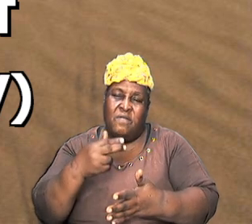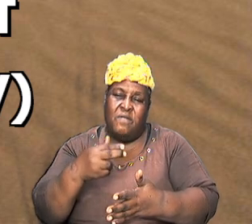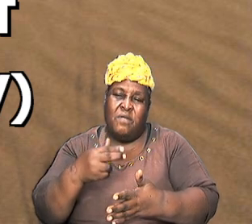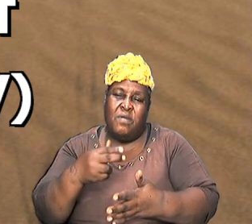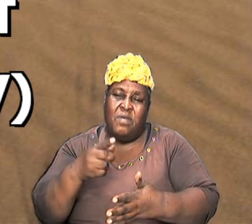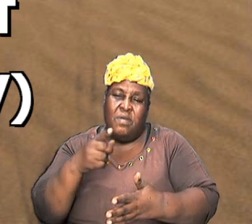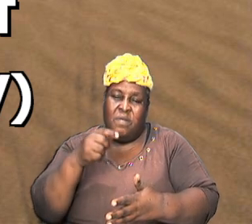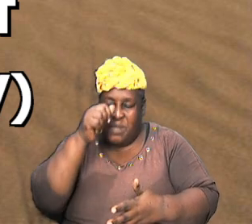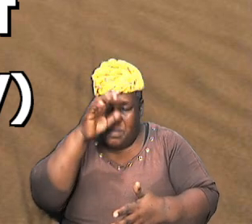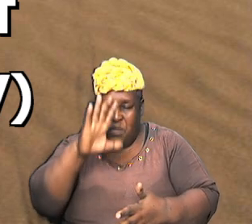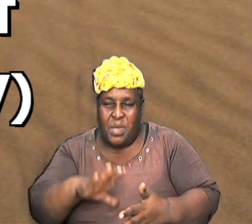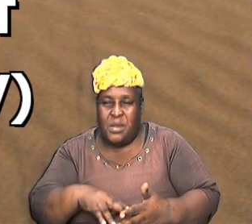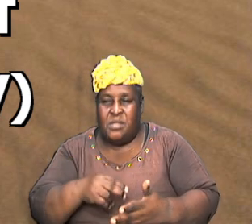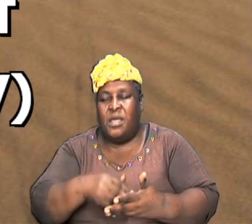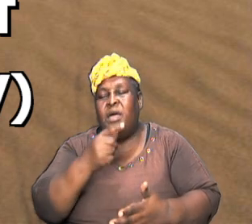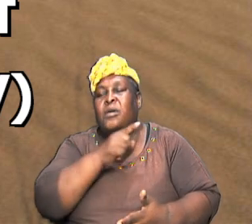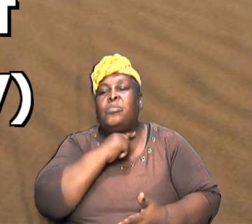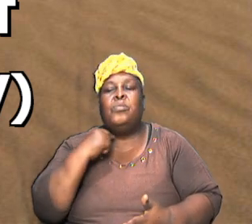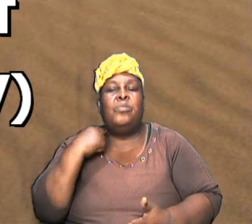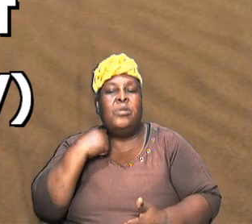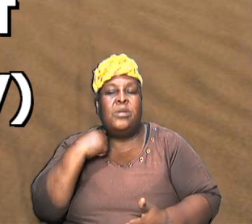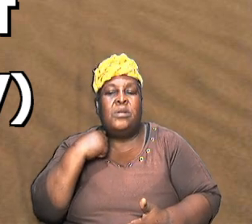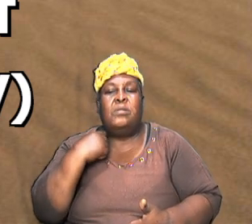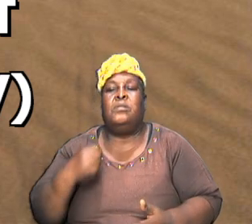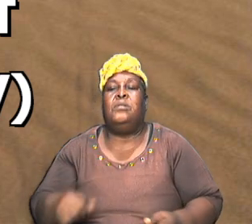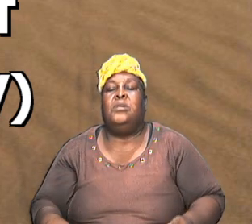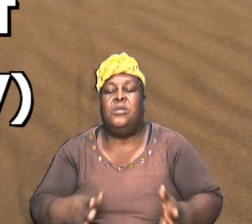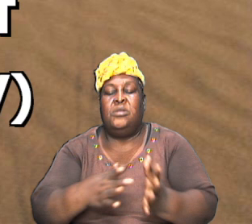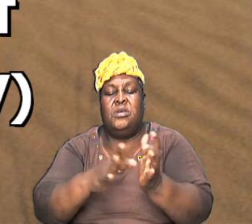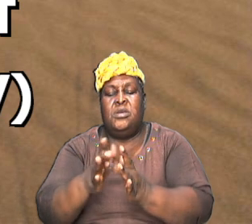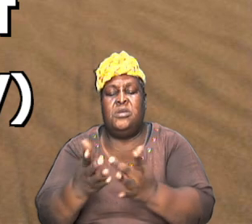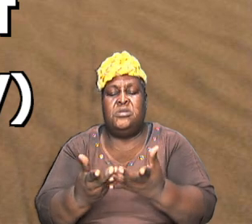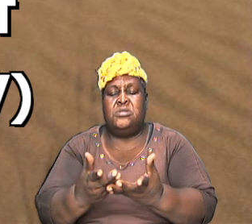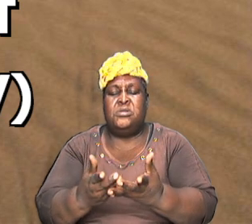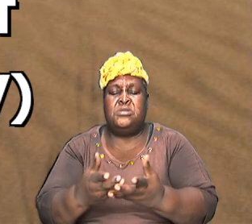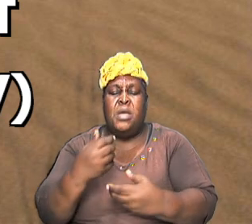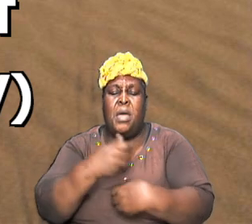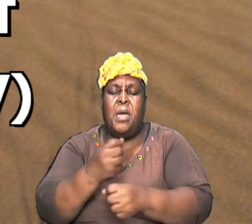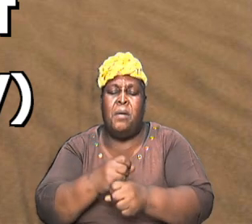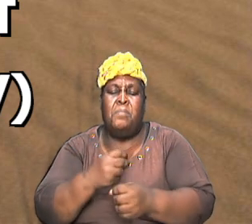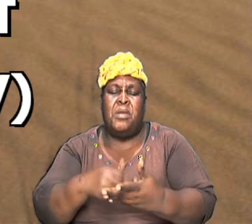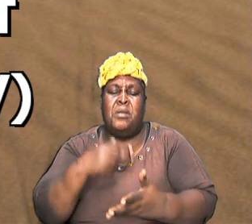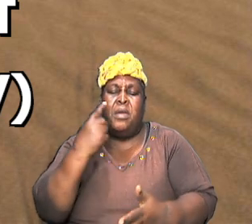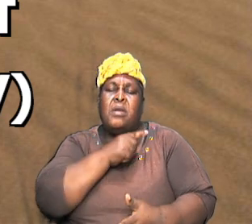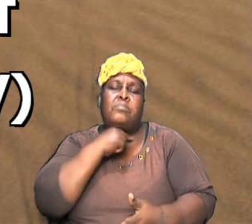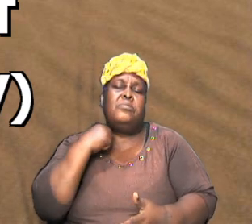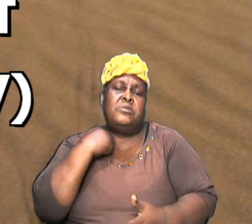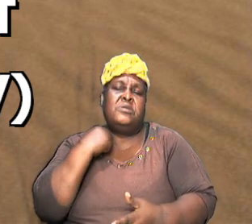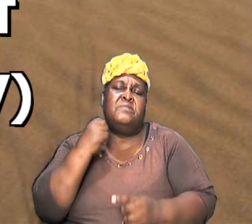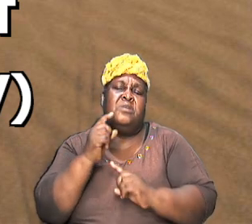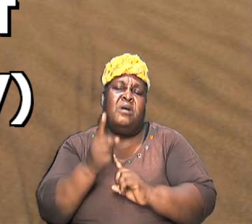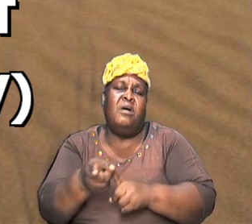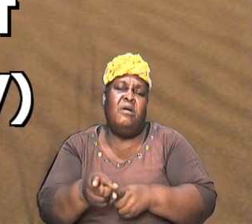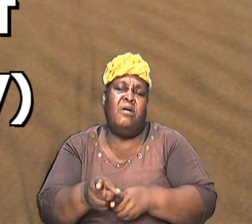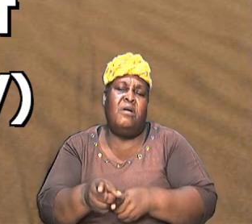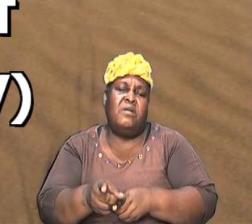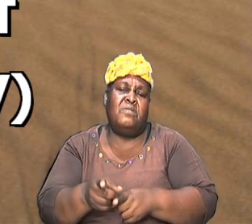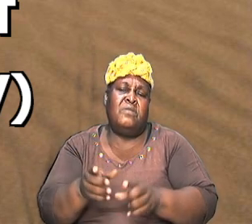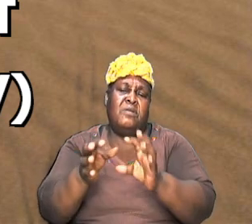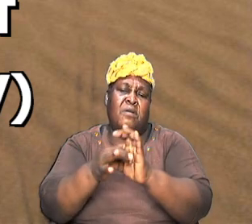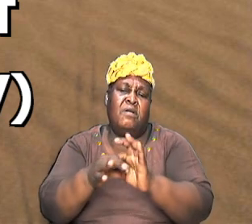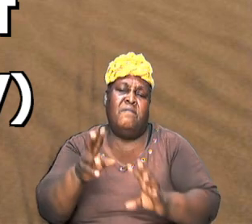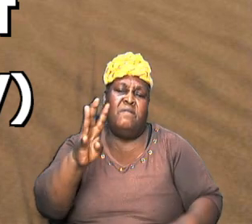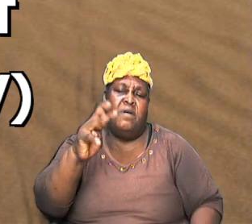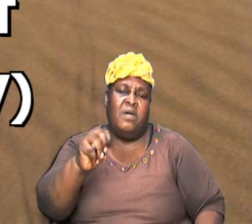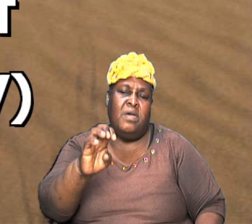Jesus was made an high priest after his order so he has started an order which is so high